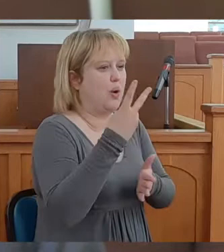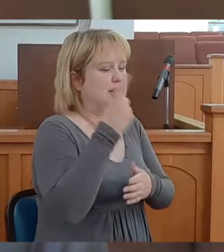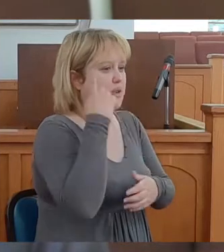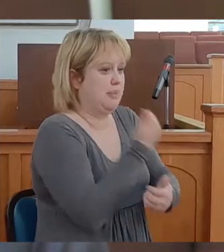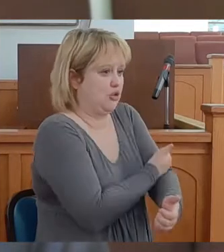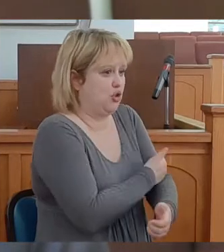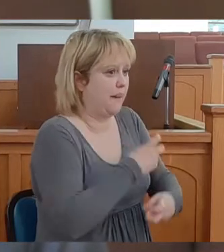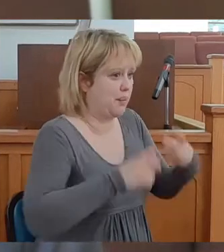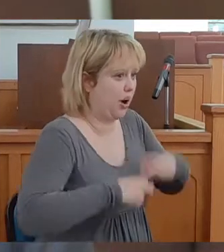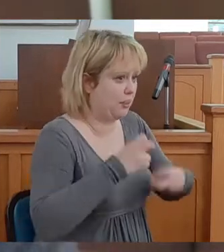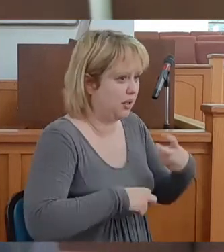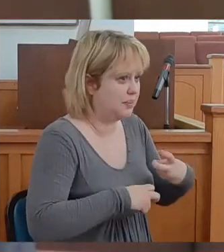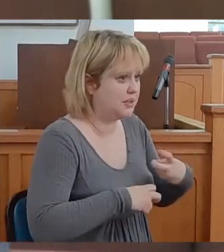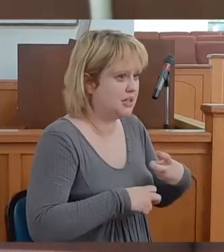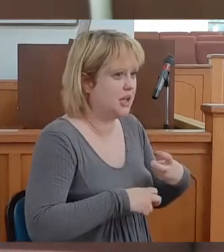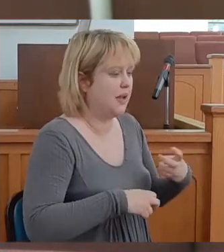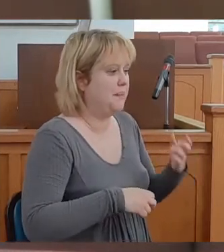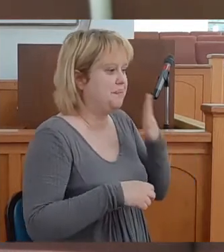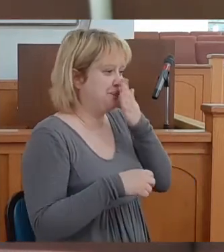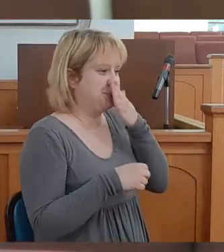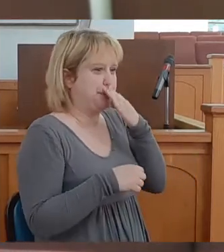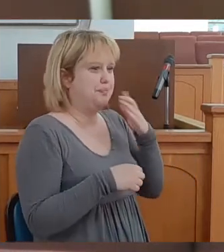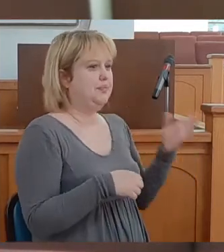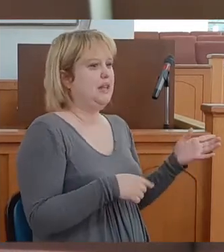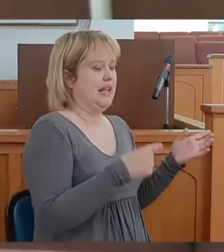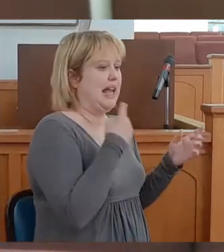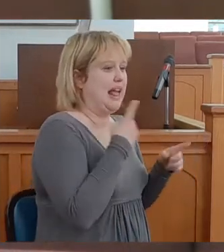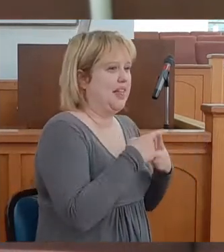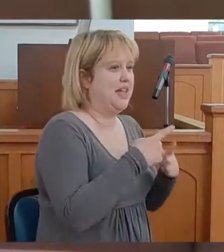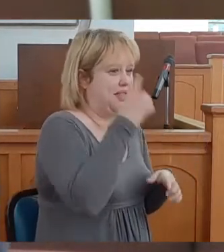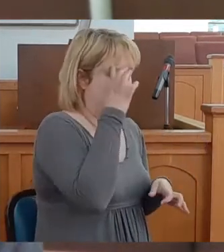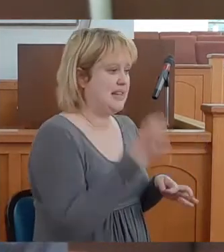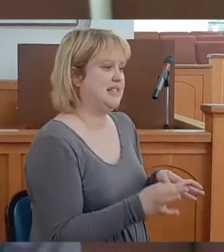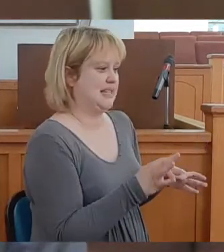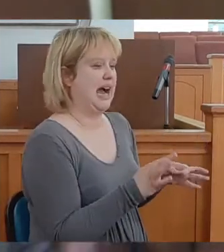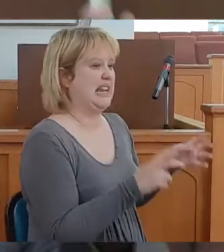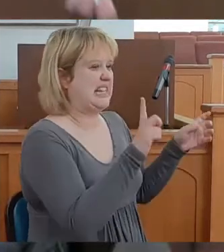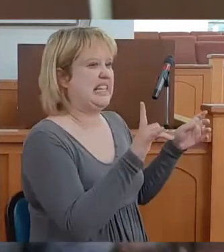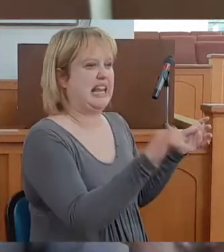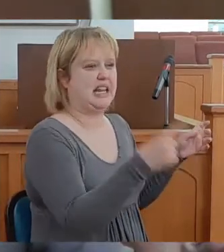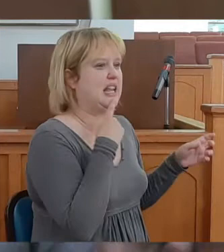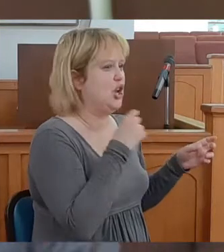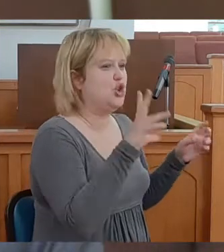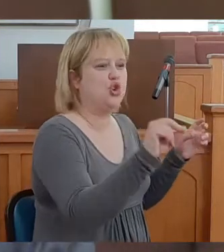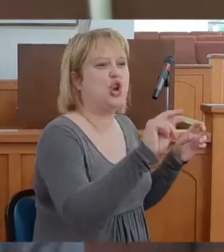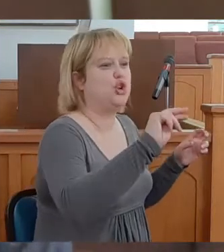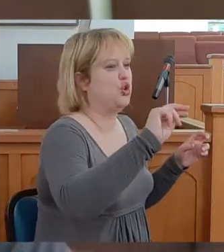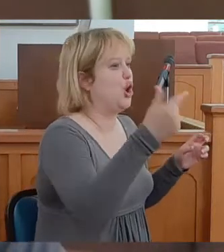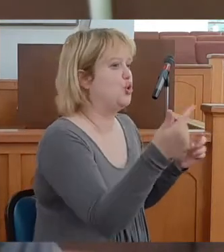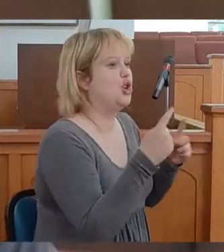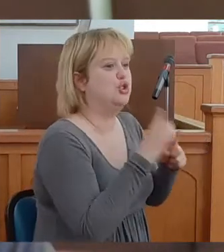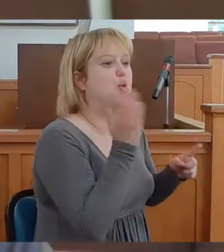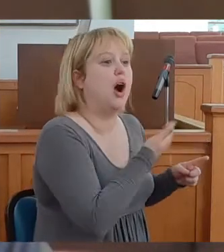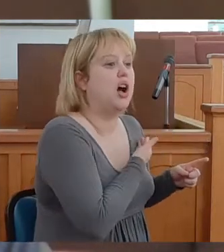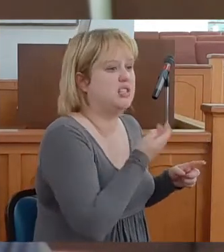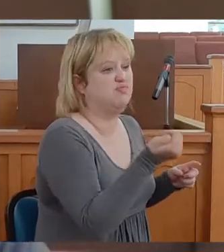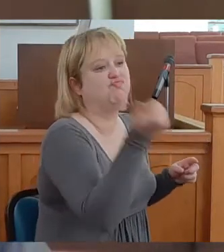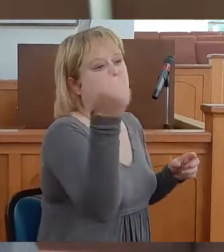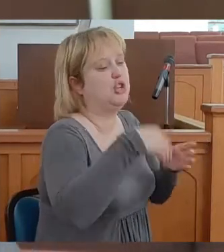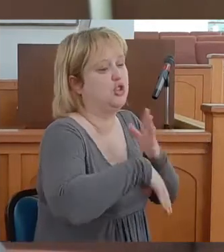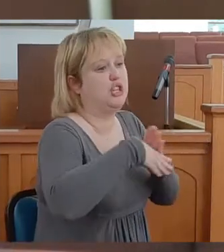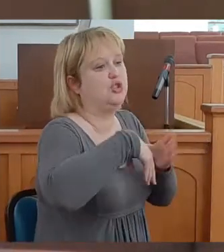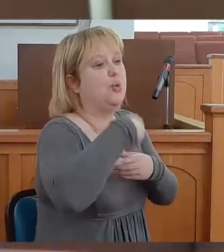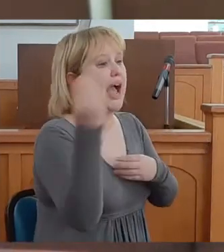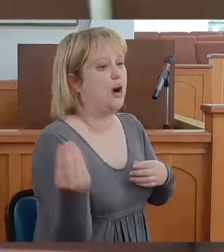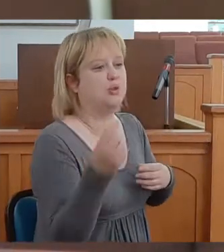drug problems. And Uncle Sam concluded, Kennedy, you're useless. You're no good. And